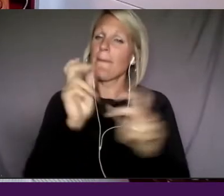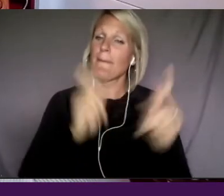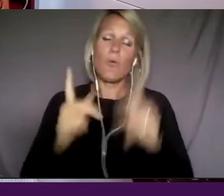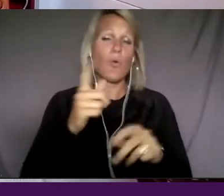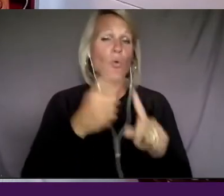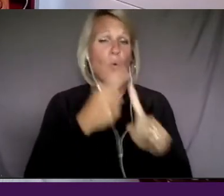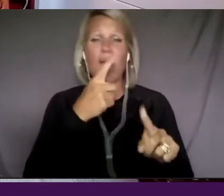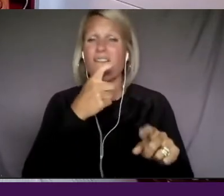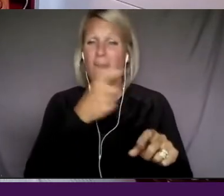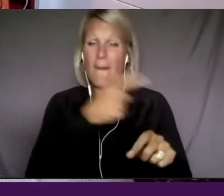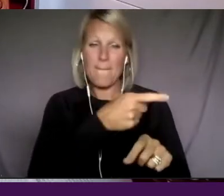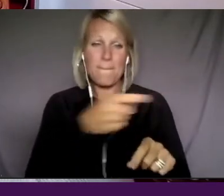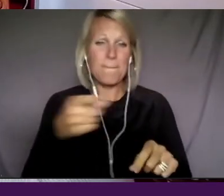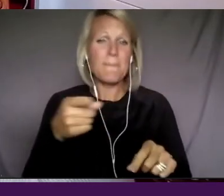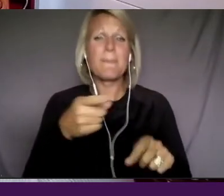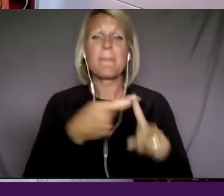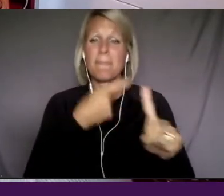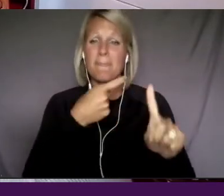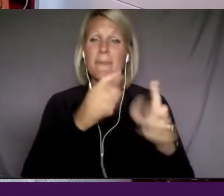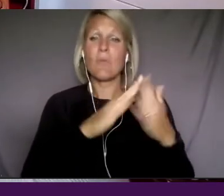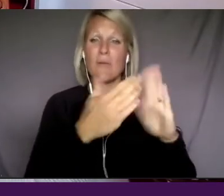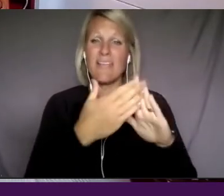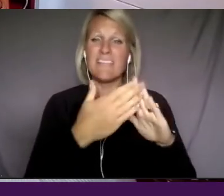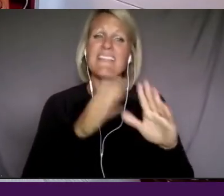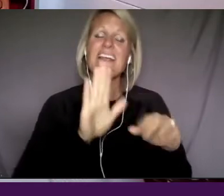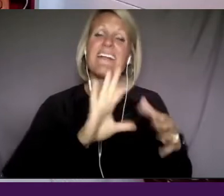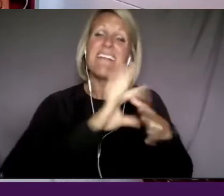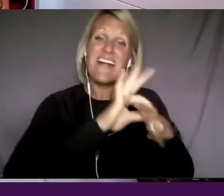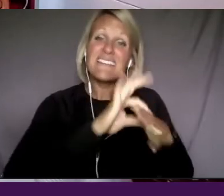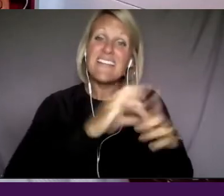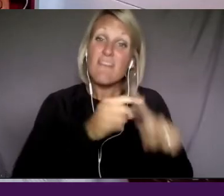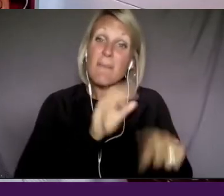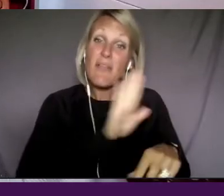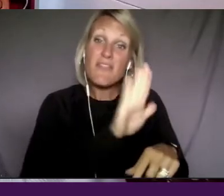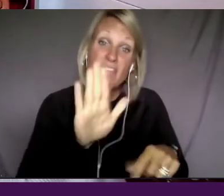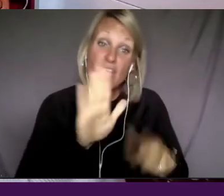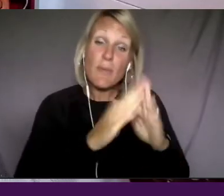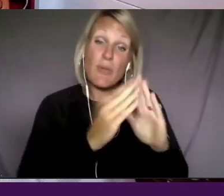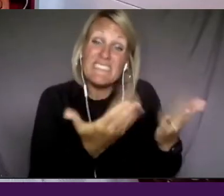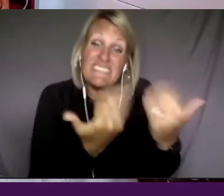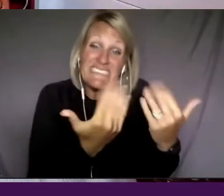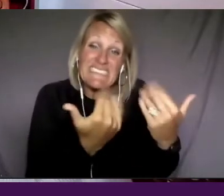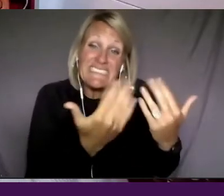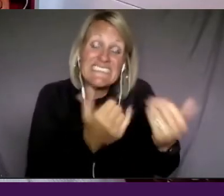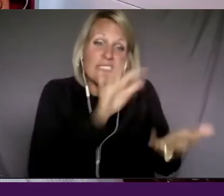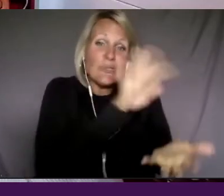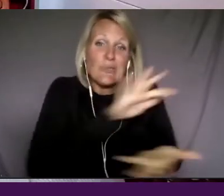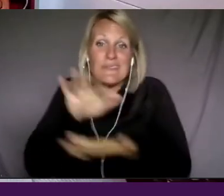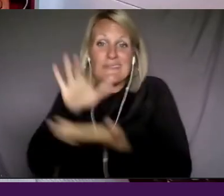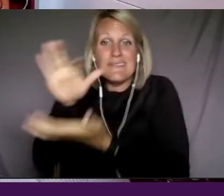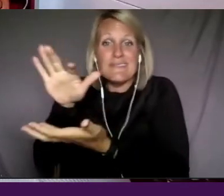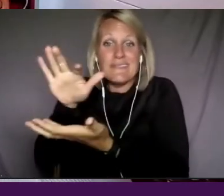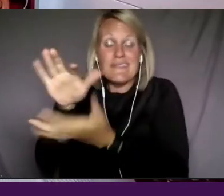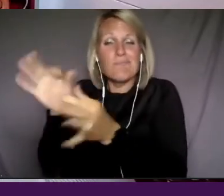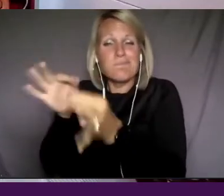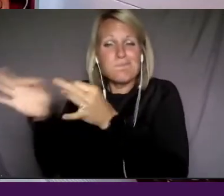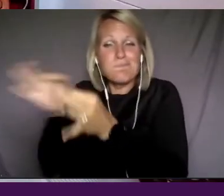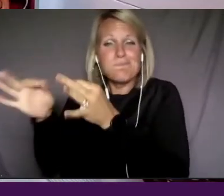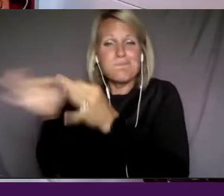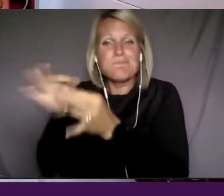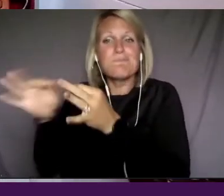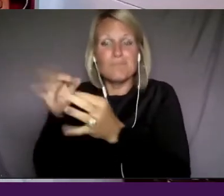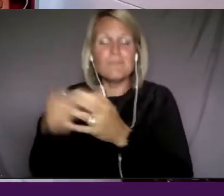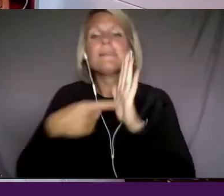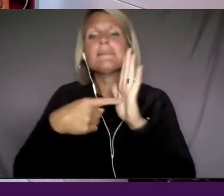and bringing content from their community that is for their community. And so, uh, when we think about the colonizing mental health,